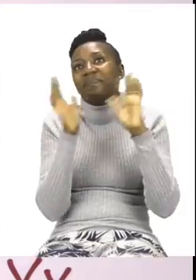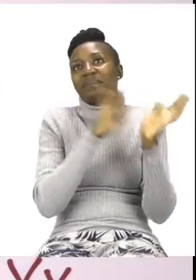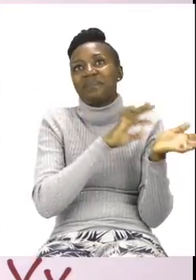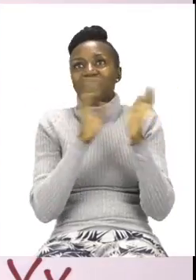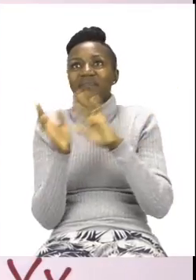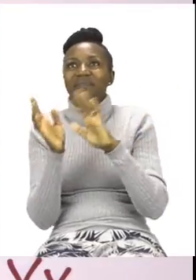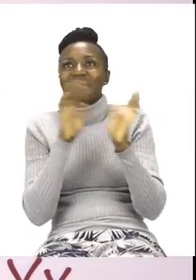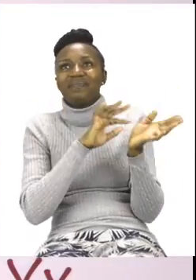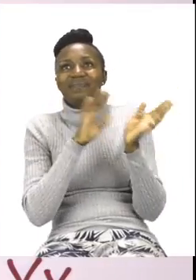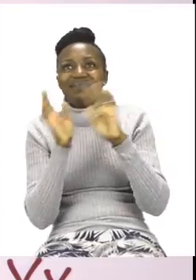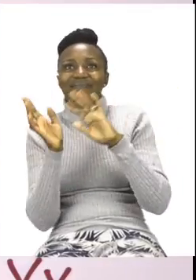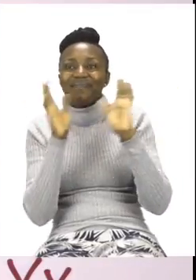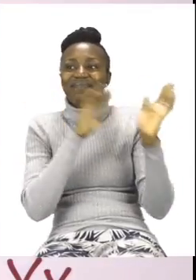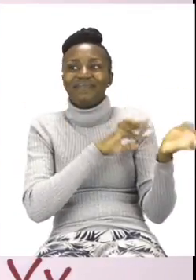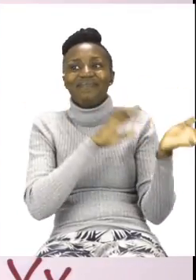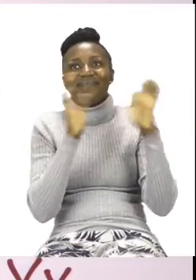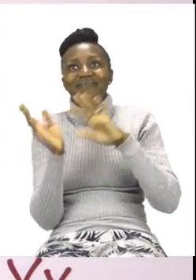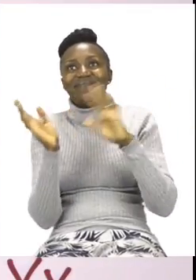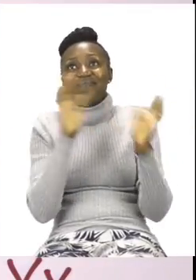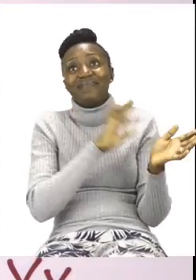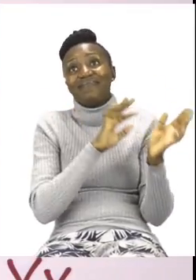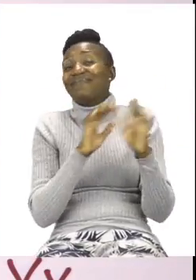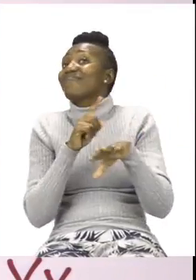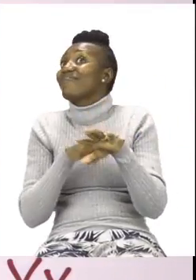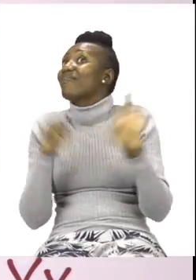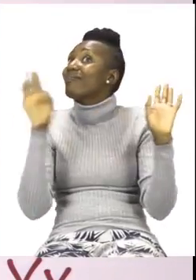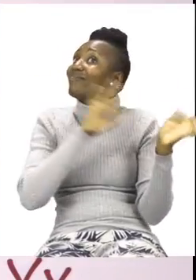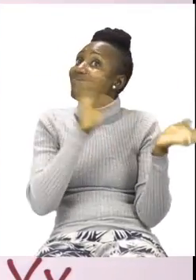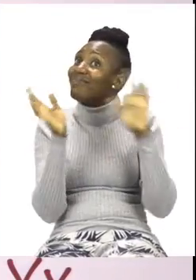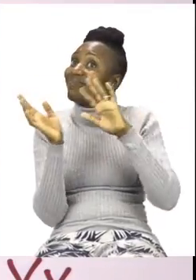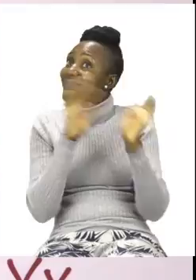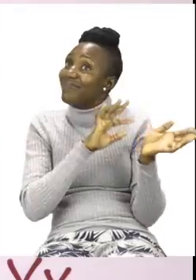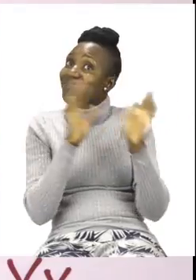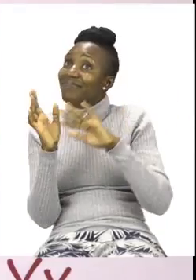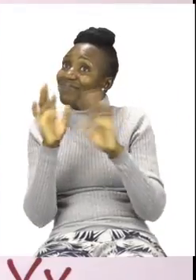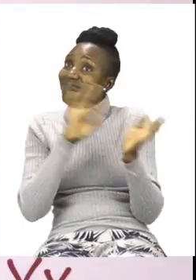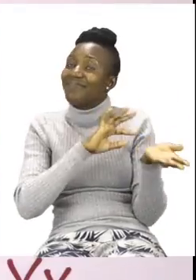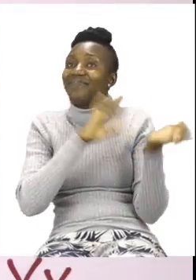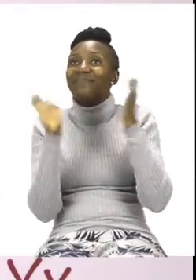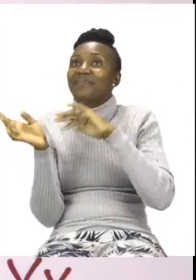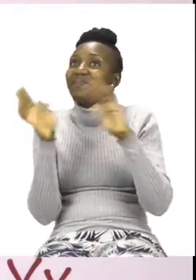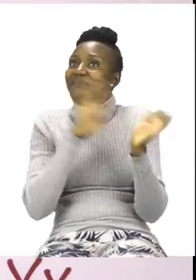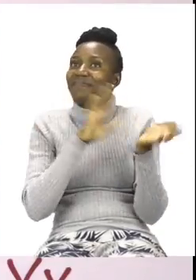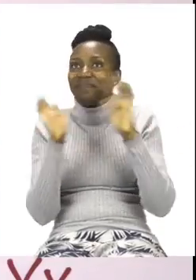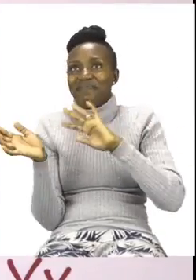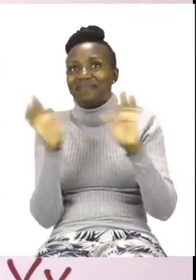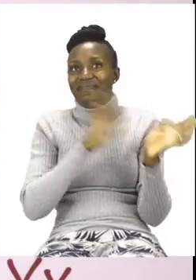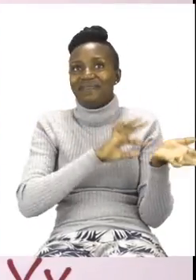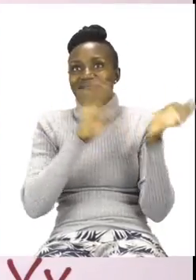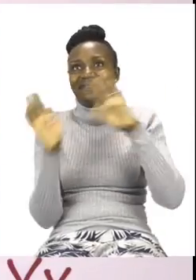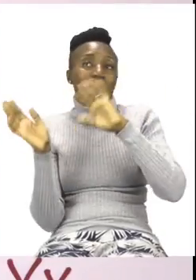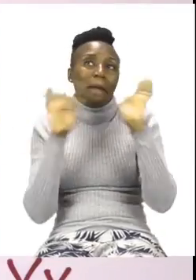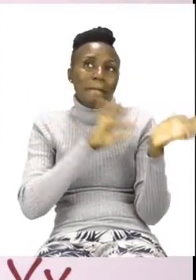goodbye. It's time to say goodbye. Goodbye, goodbye,